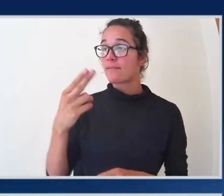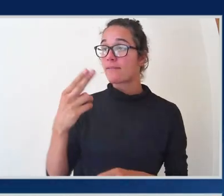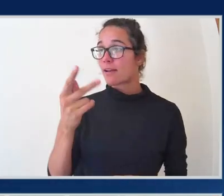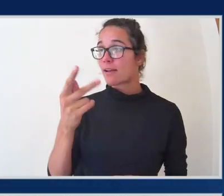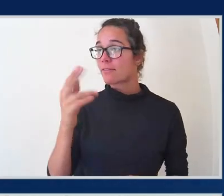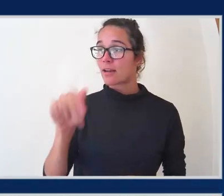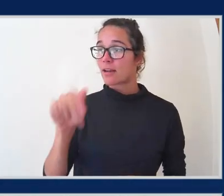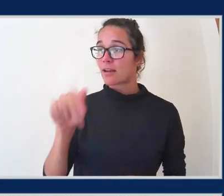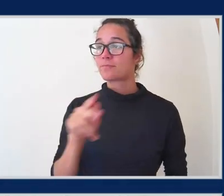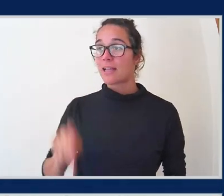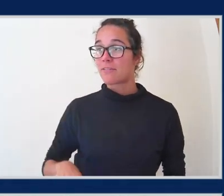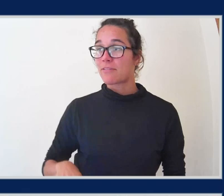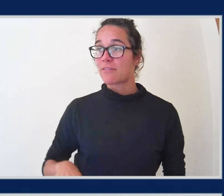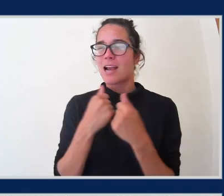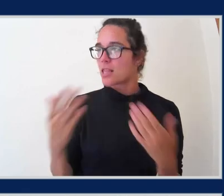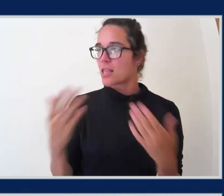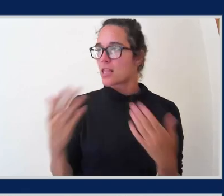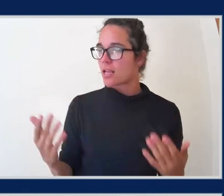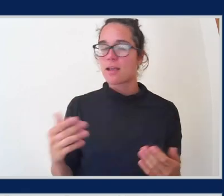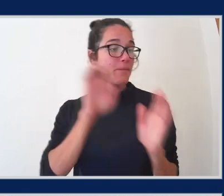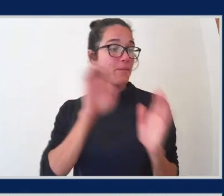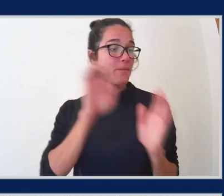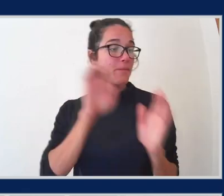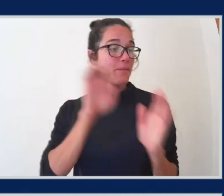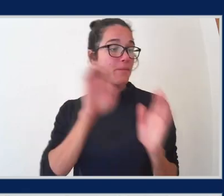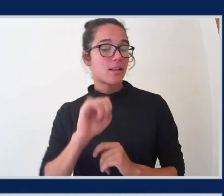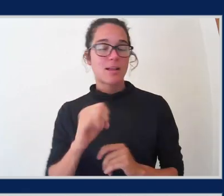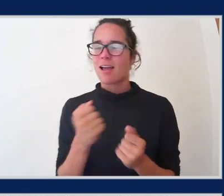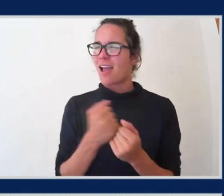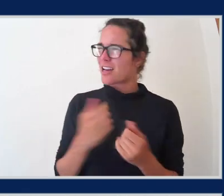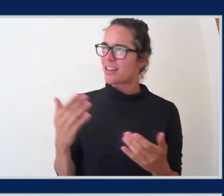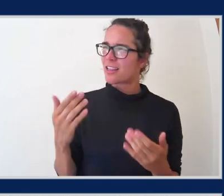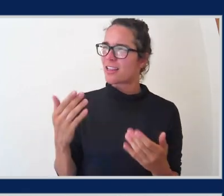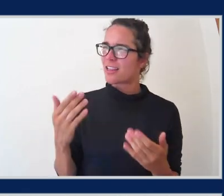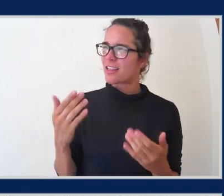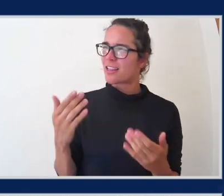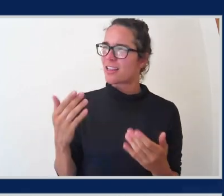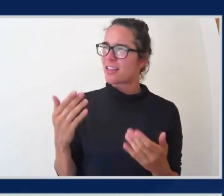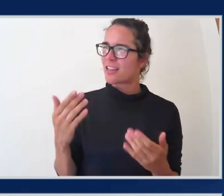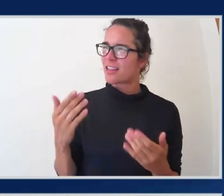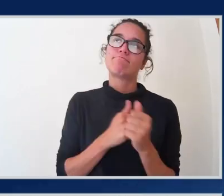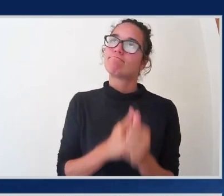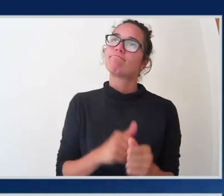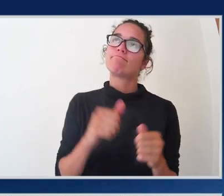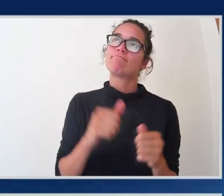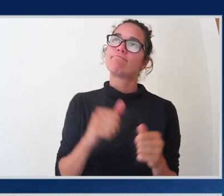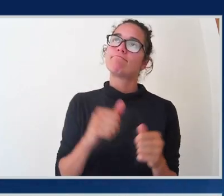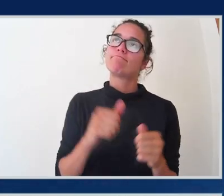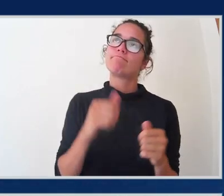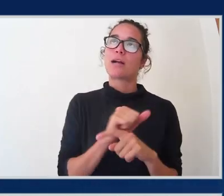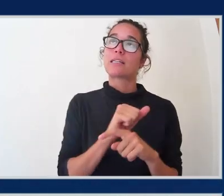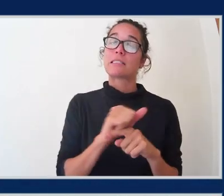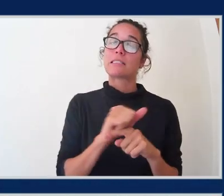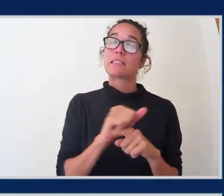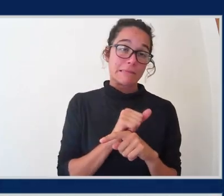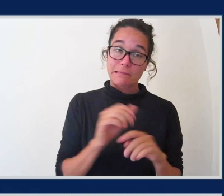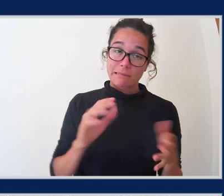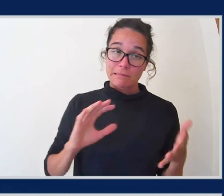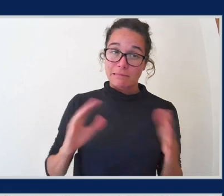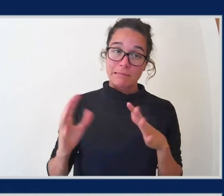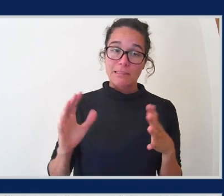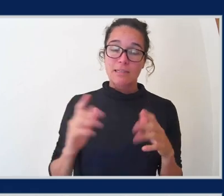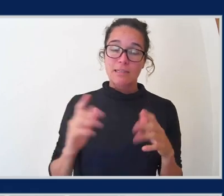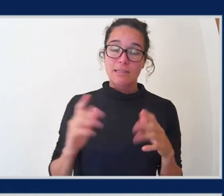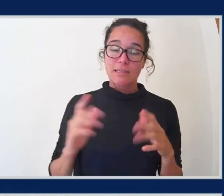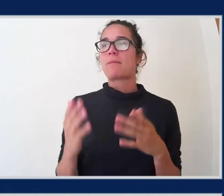Pictures of Kyle. You know, it doesn't really adhere to those best practices. But like Aaron mentioned, you probably have a Lambda function or CloudFront in front to